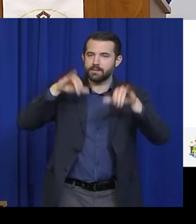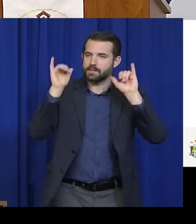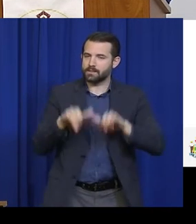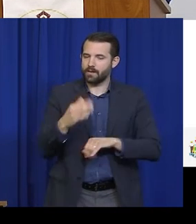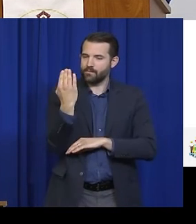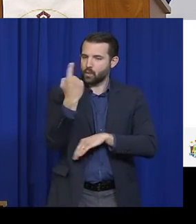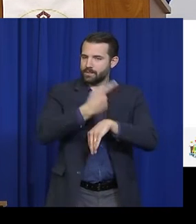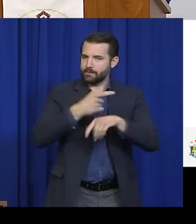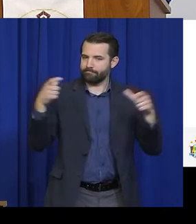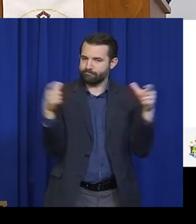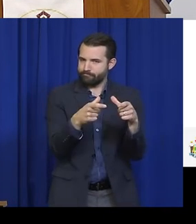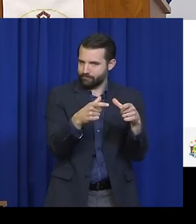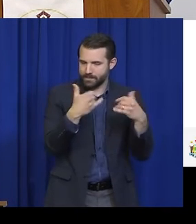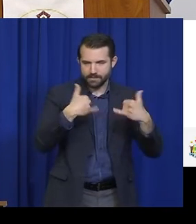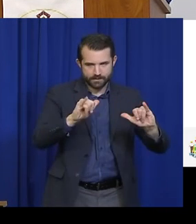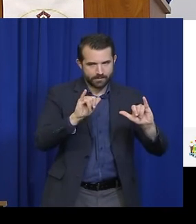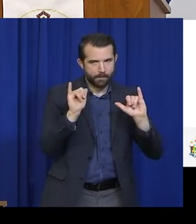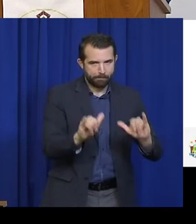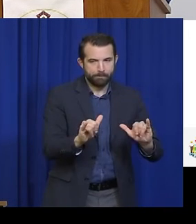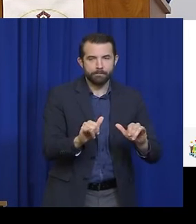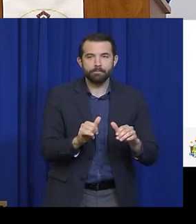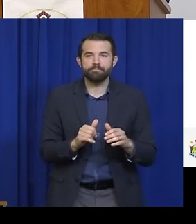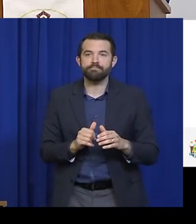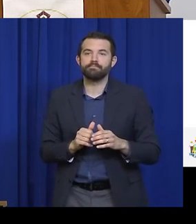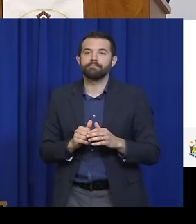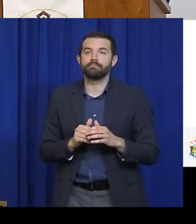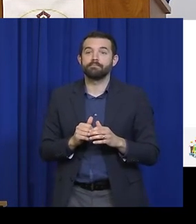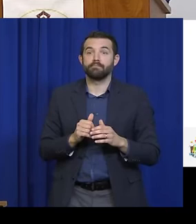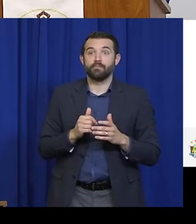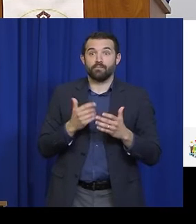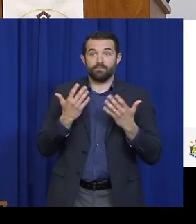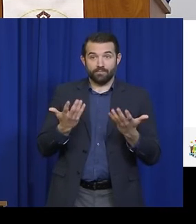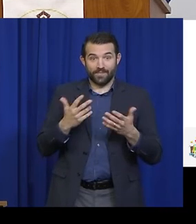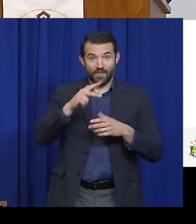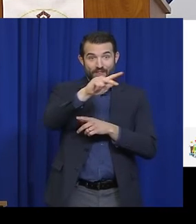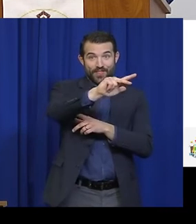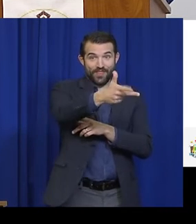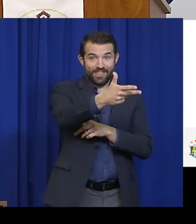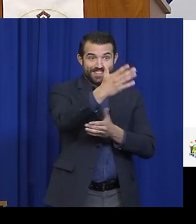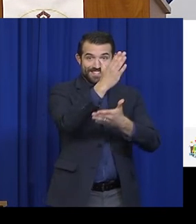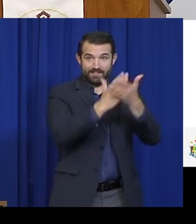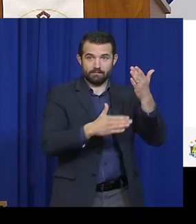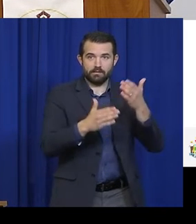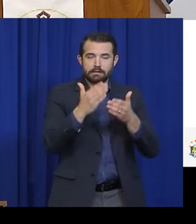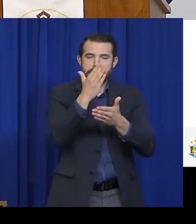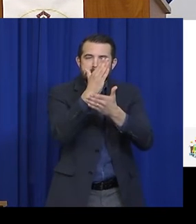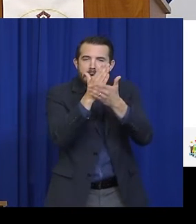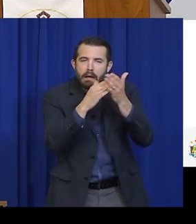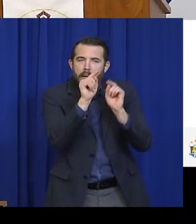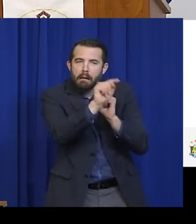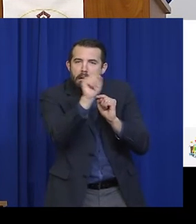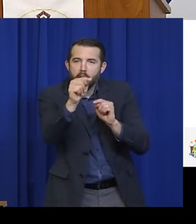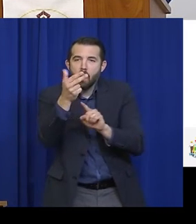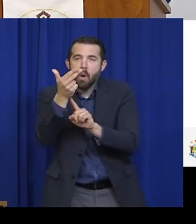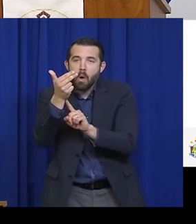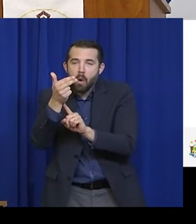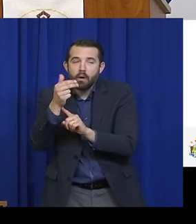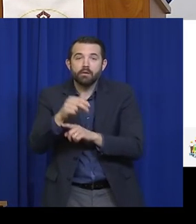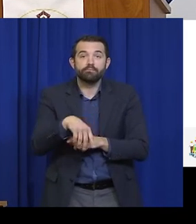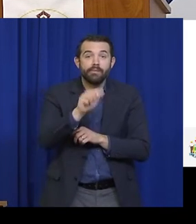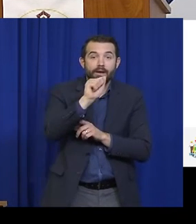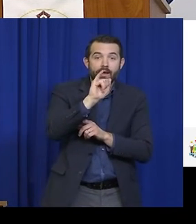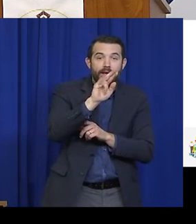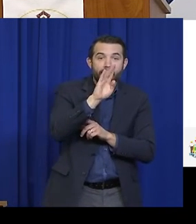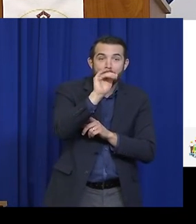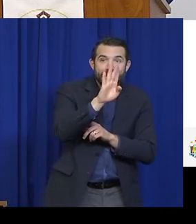3 would allow for some degree of opening, for lodgings, such as hotels, Airbnb, campgrounds,